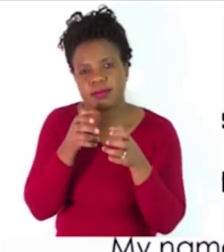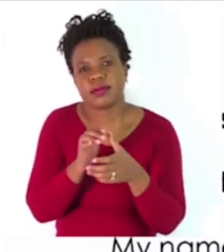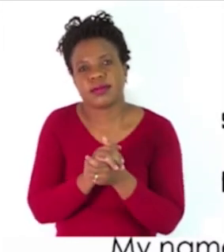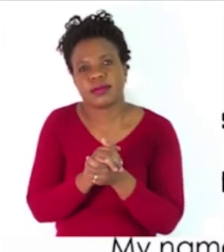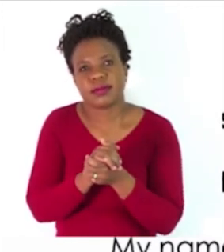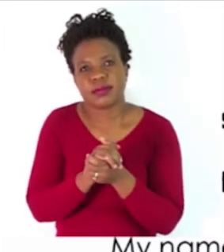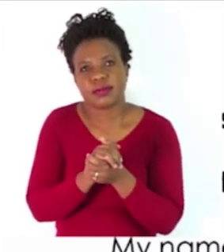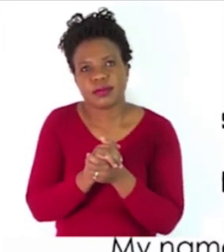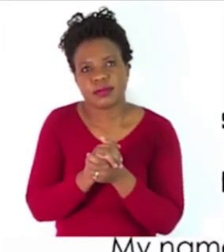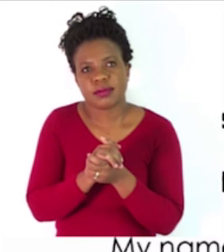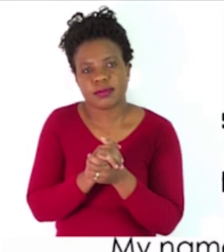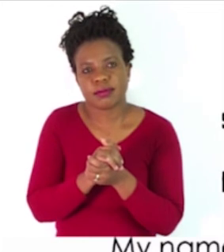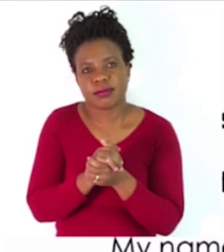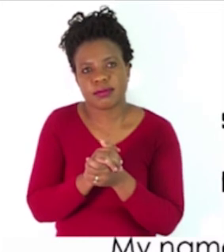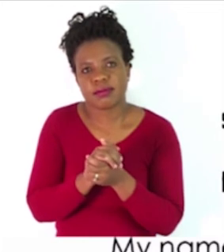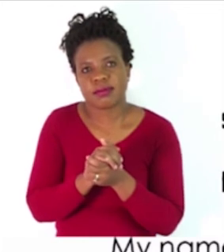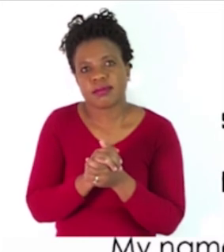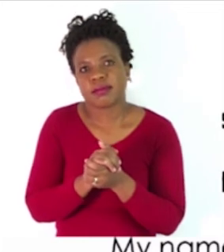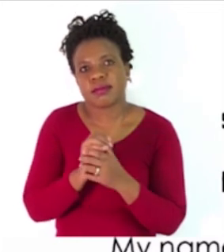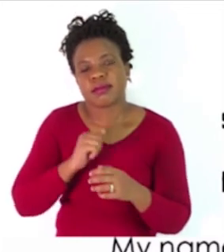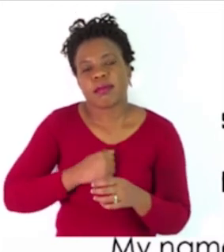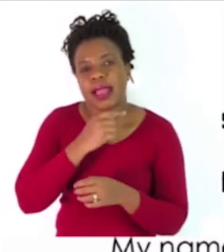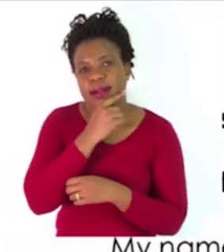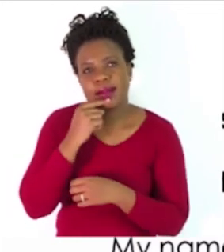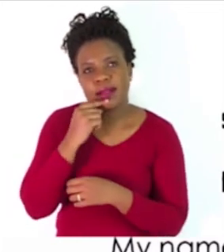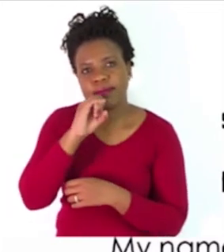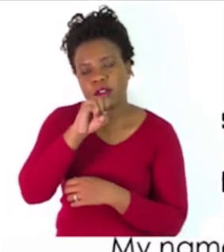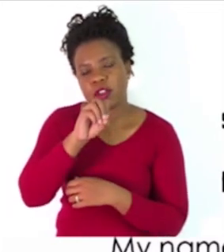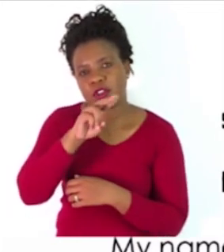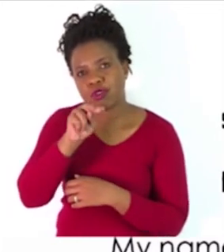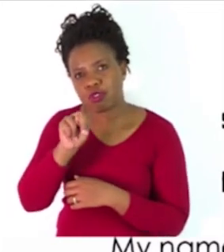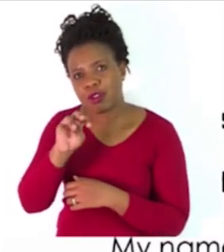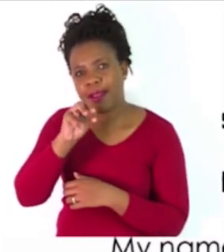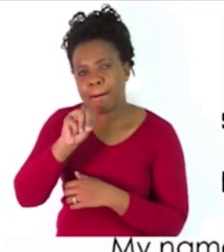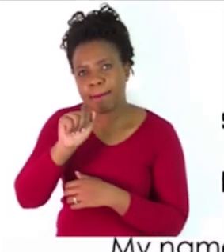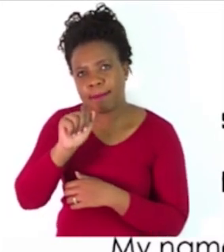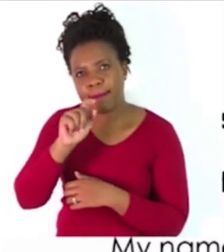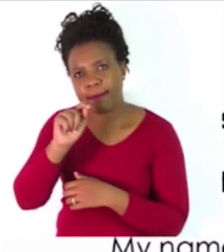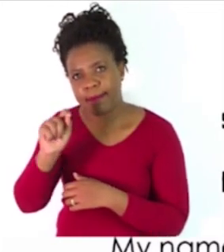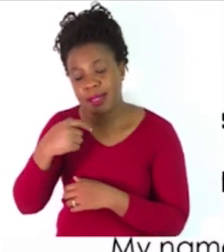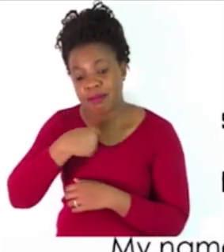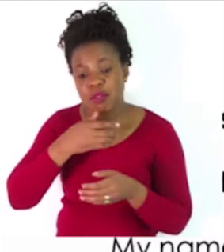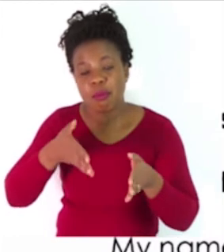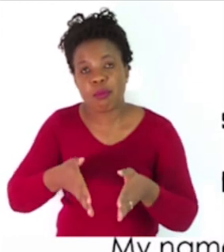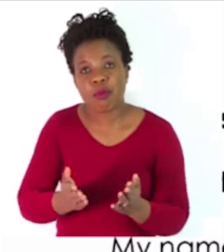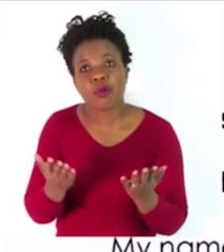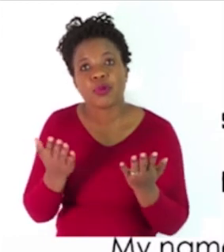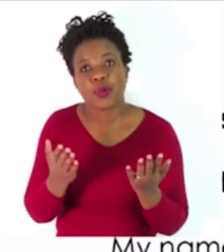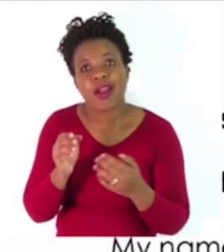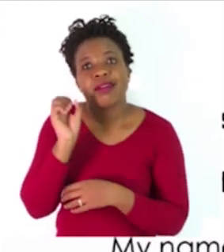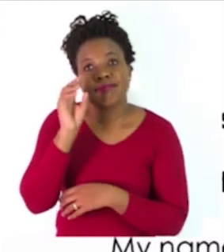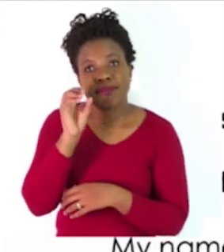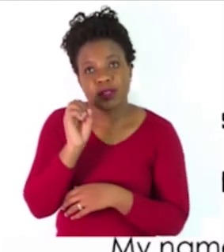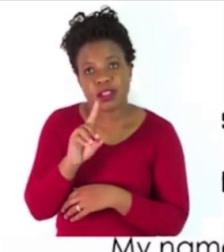Read the text below. Hello. My name is John Matt. I was born in Oshakati